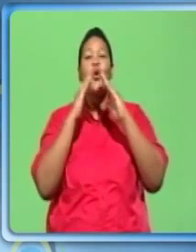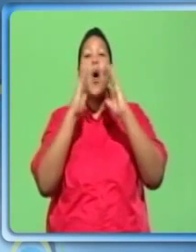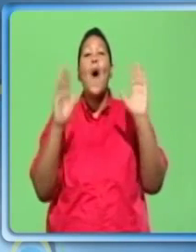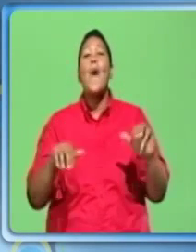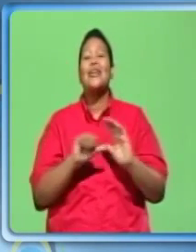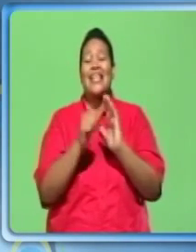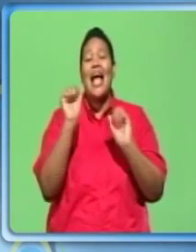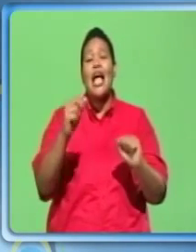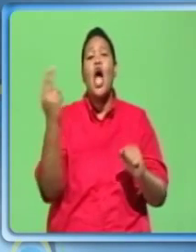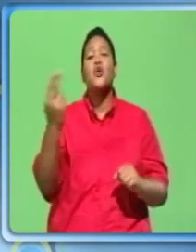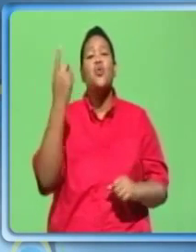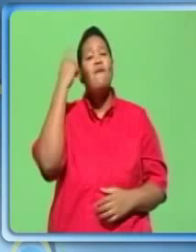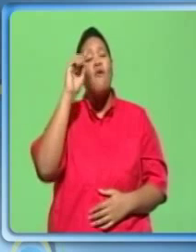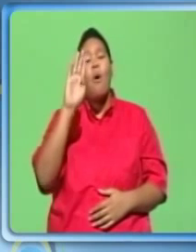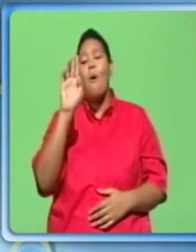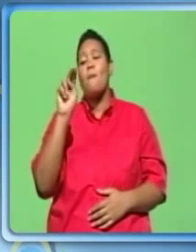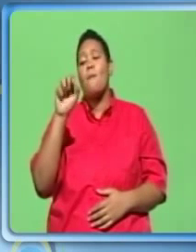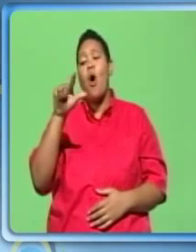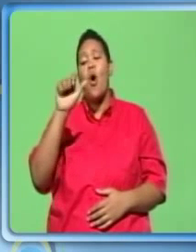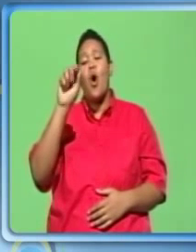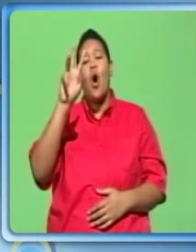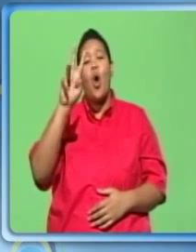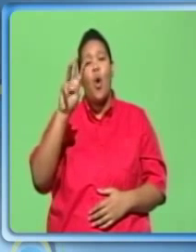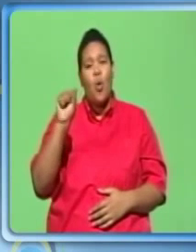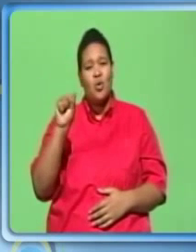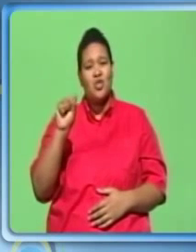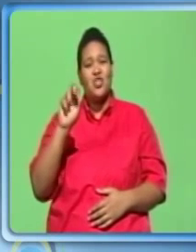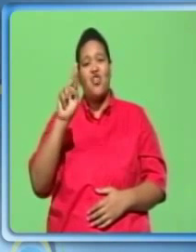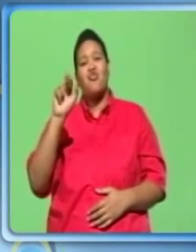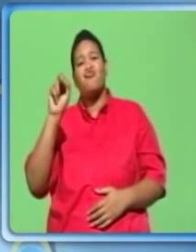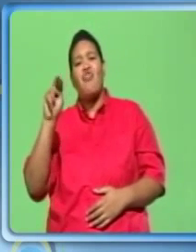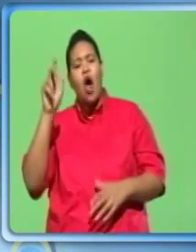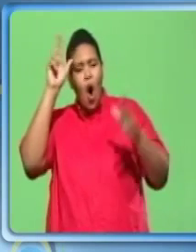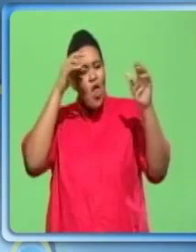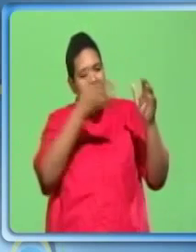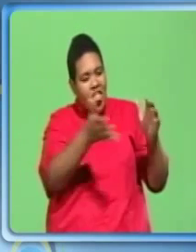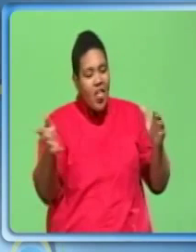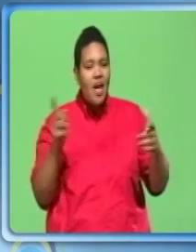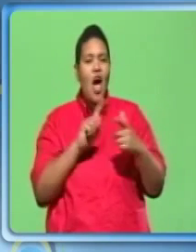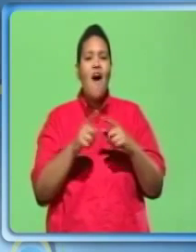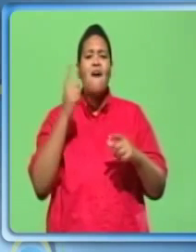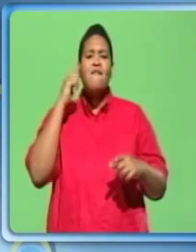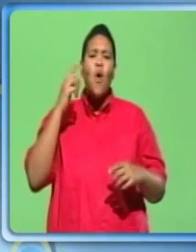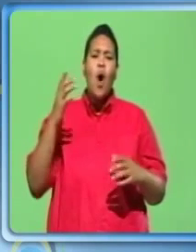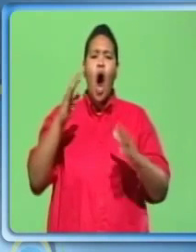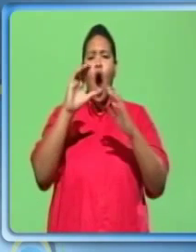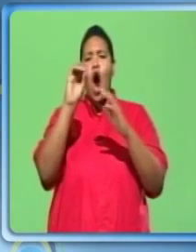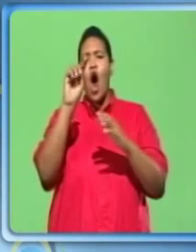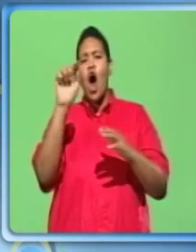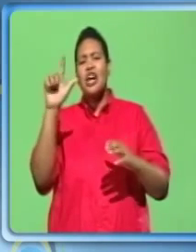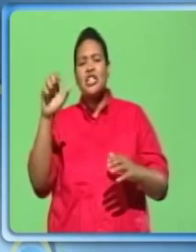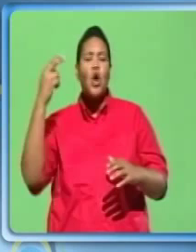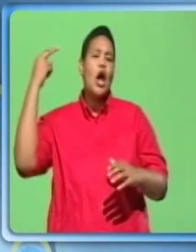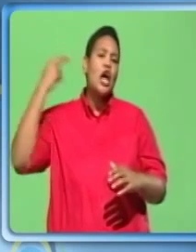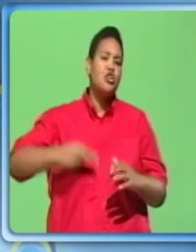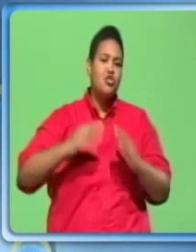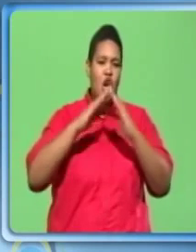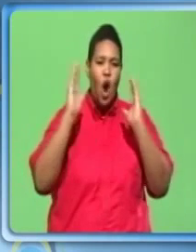Can be used for bungalows, ranch, contemporary, cottage or historic. Advantages,